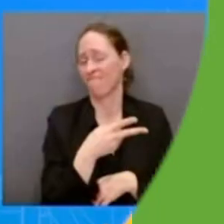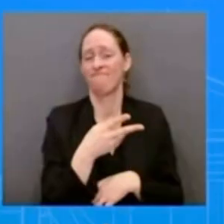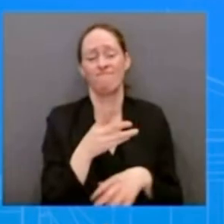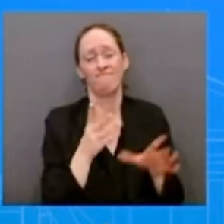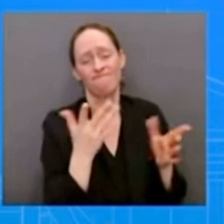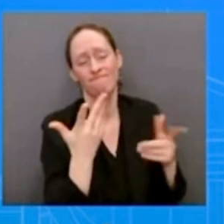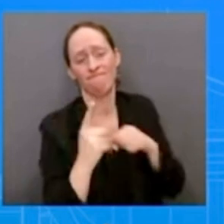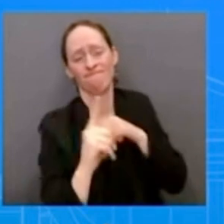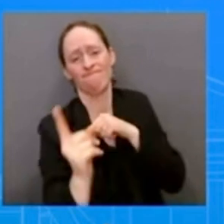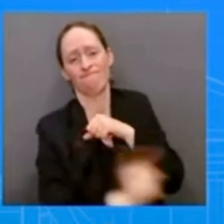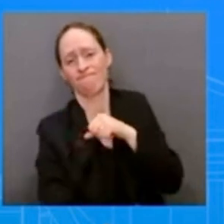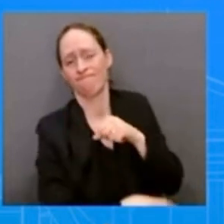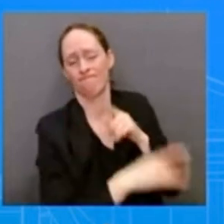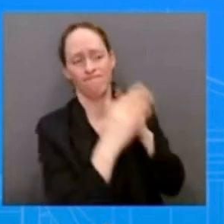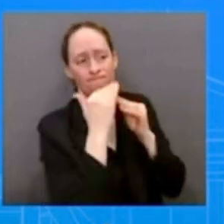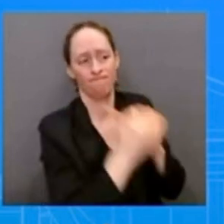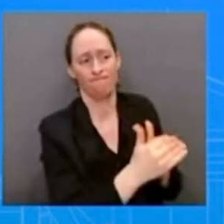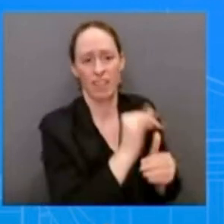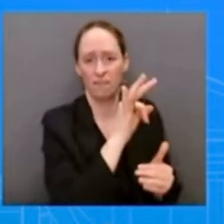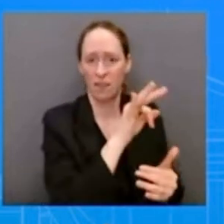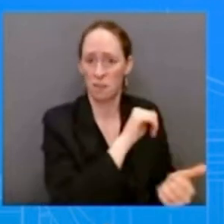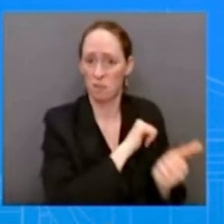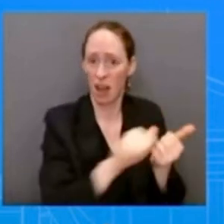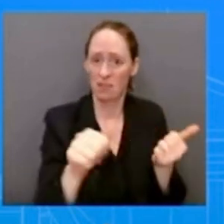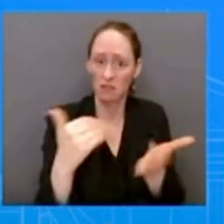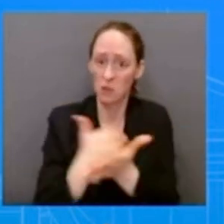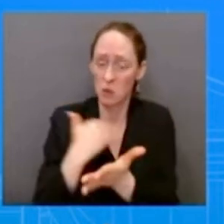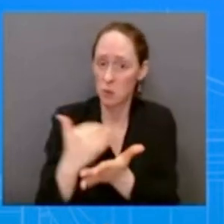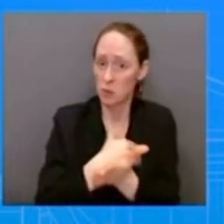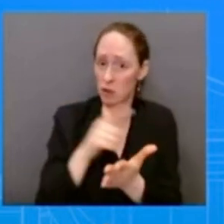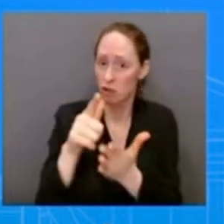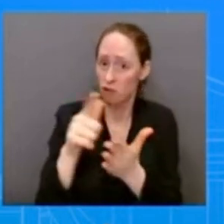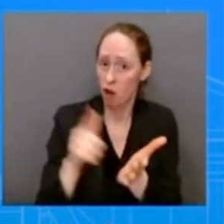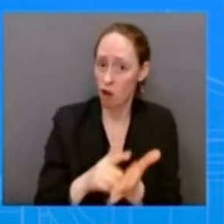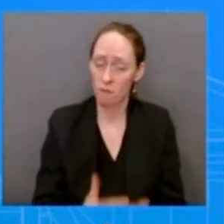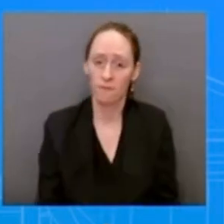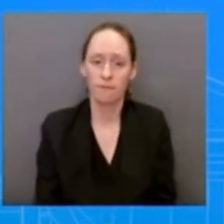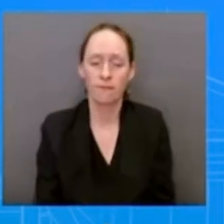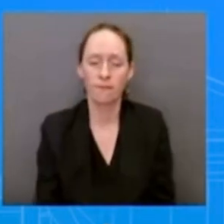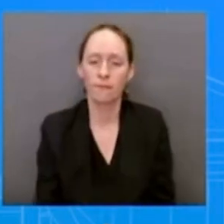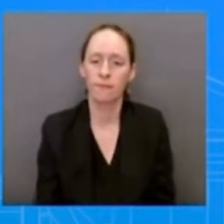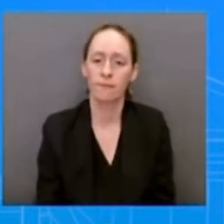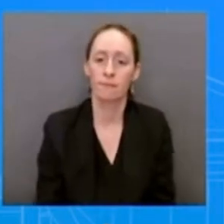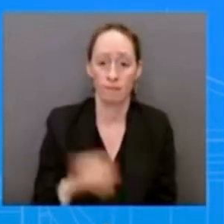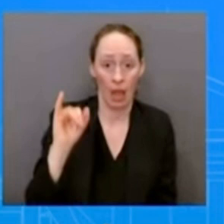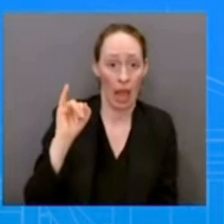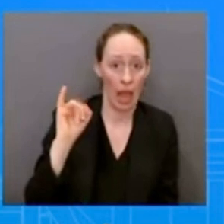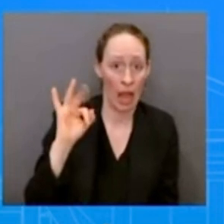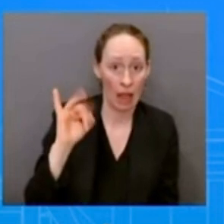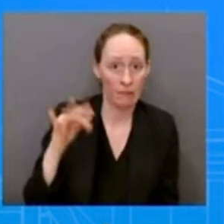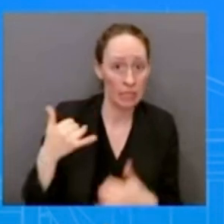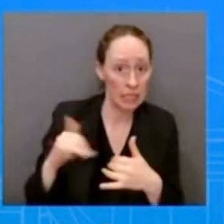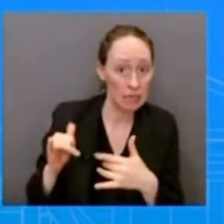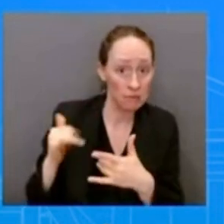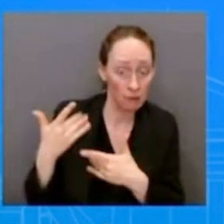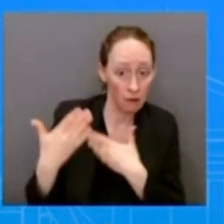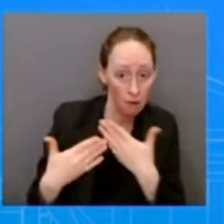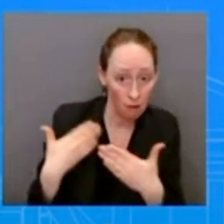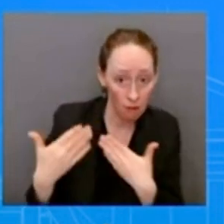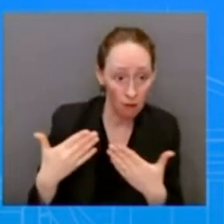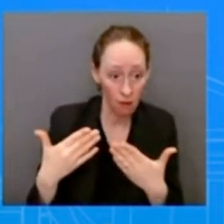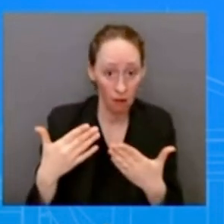Parliament passing it it still has some process to go here we're we're certainly watching this real closely and